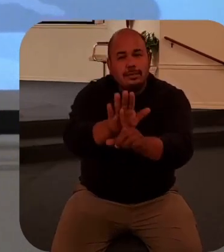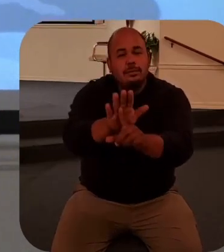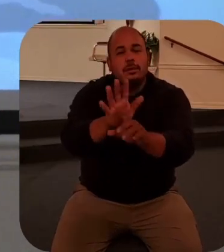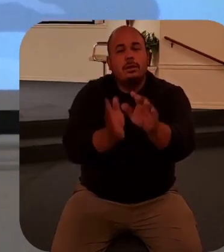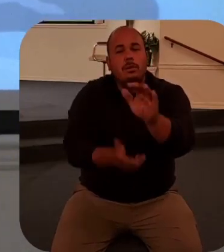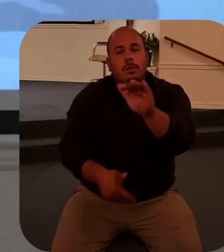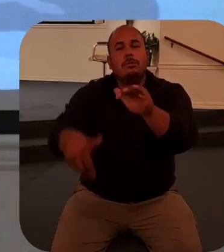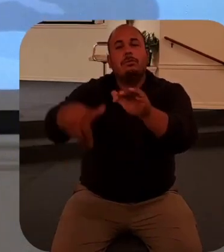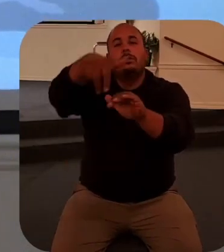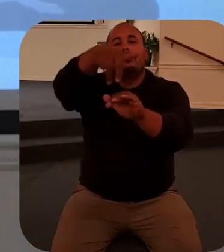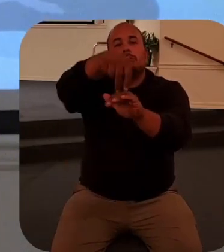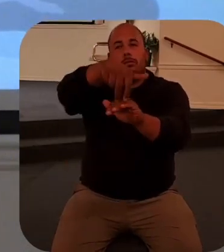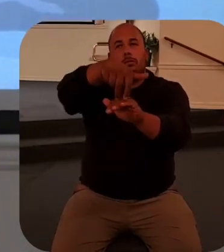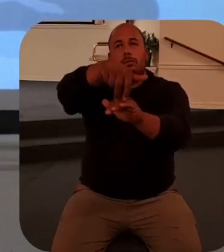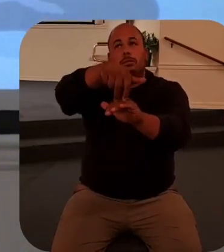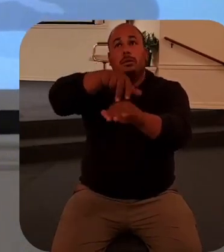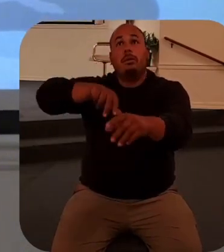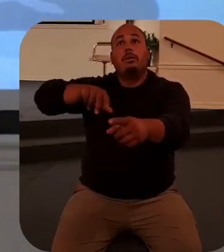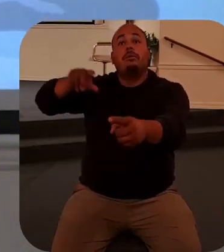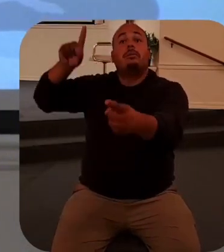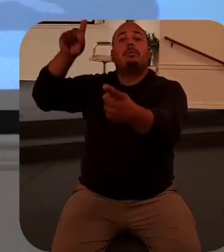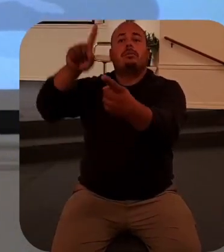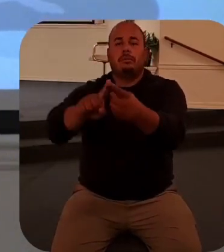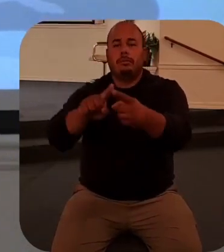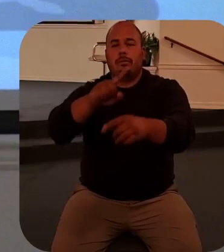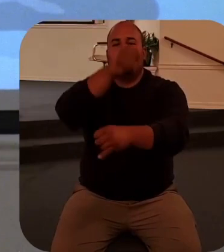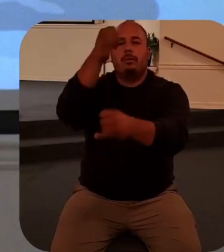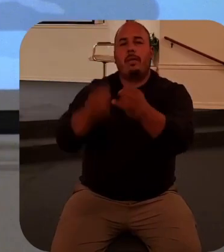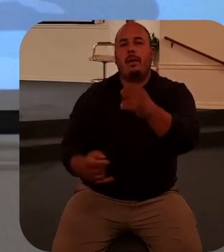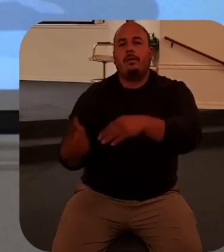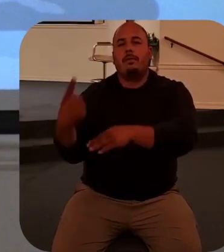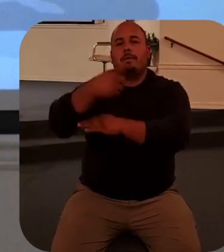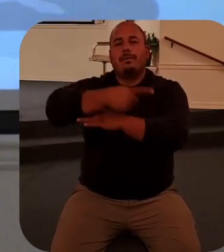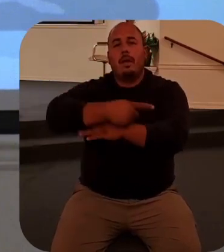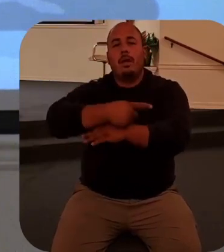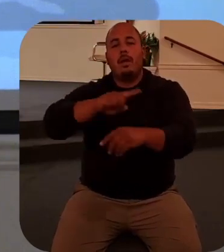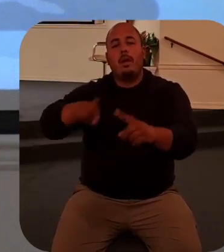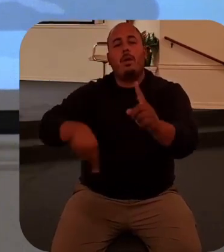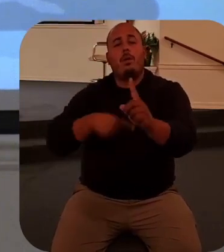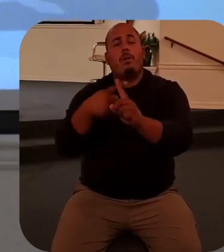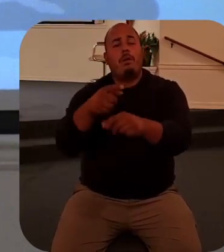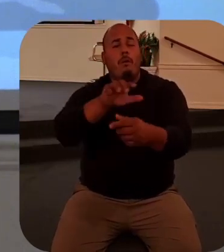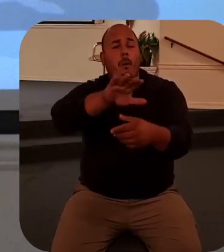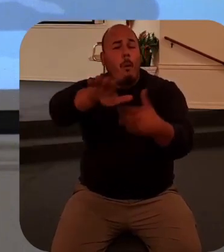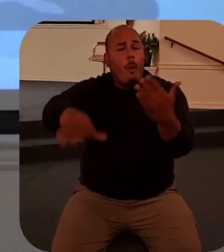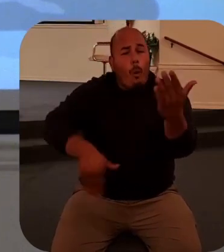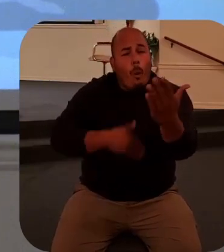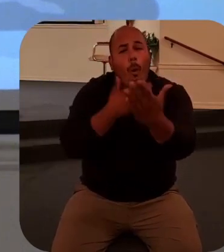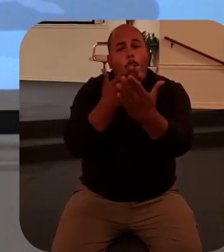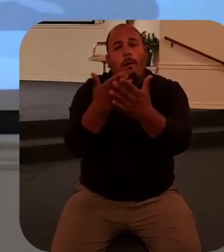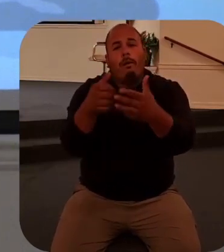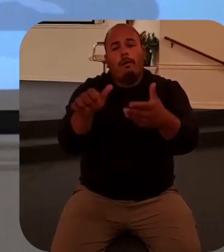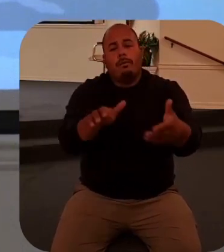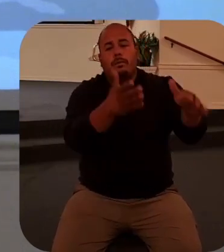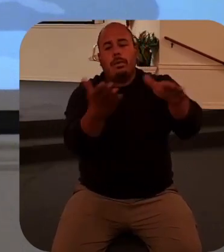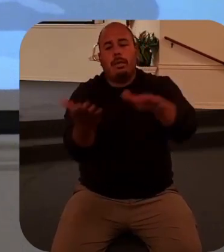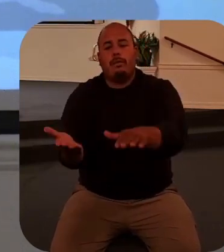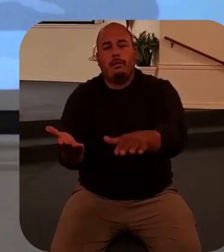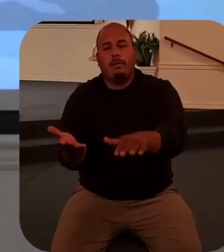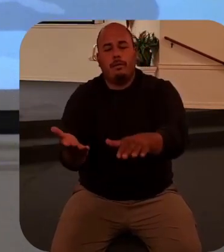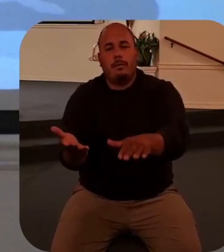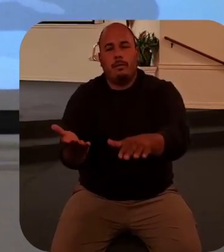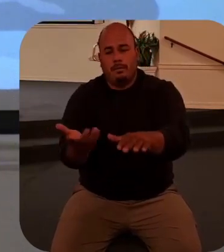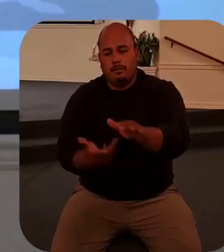all the dead to life and your people will receive eternal life lead us to that day oh God